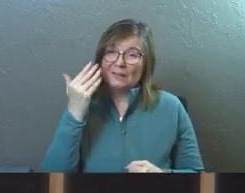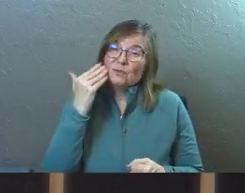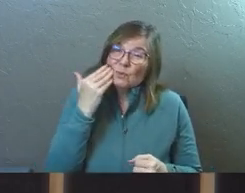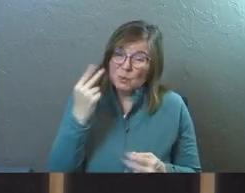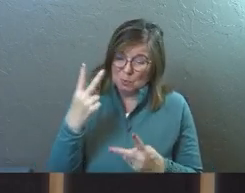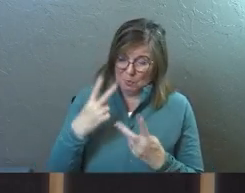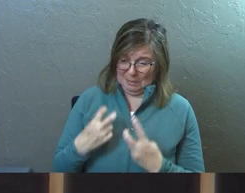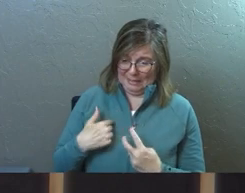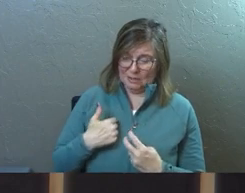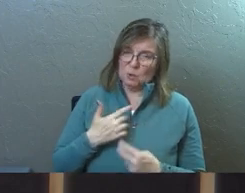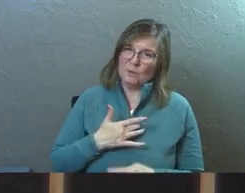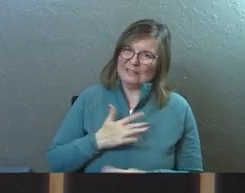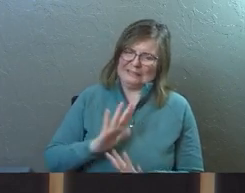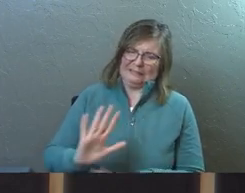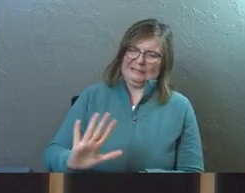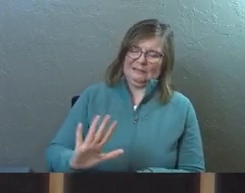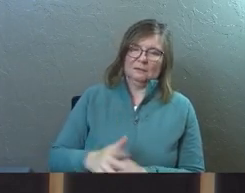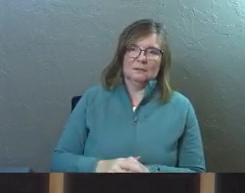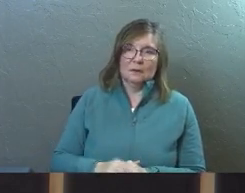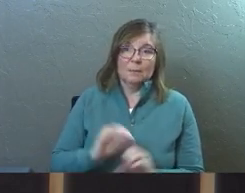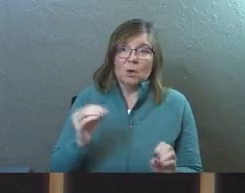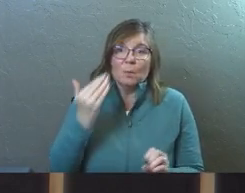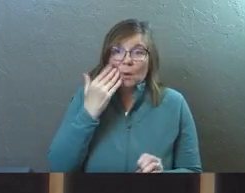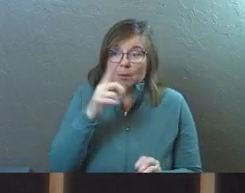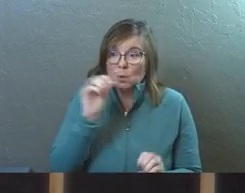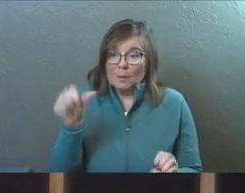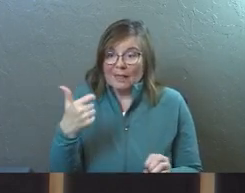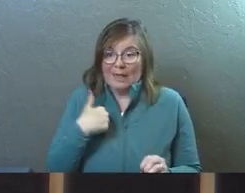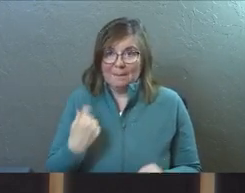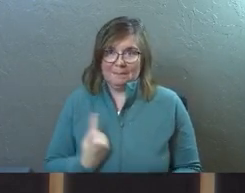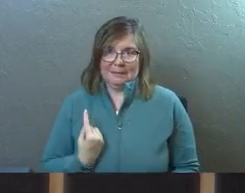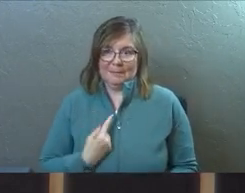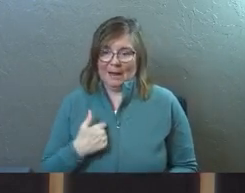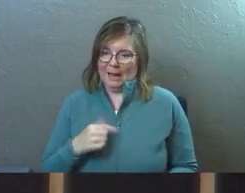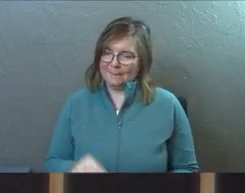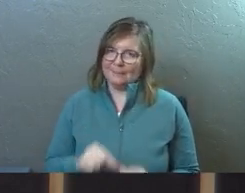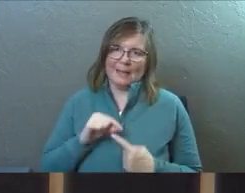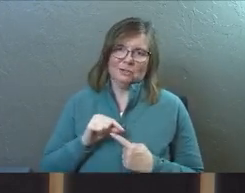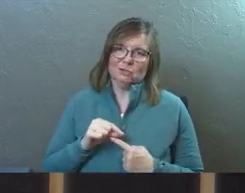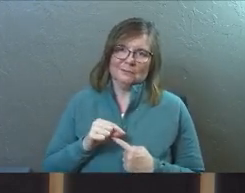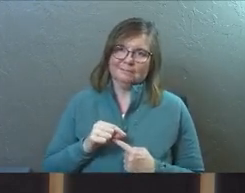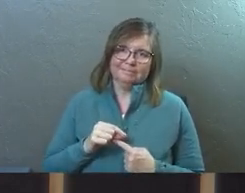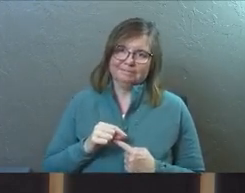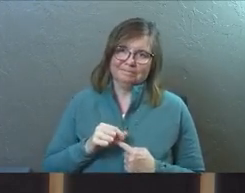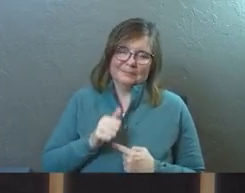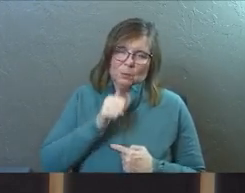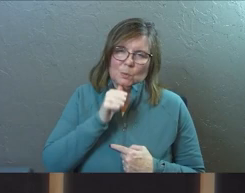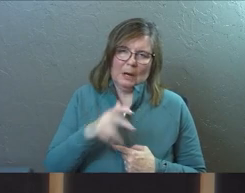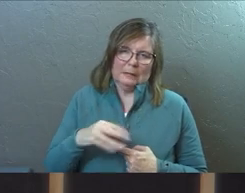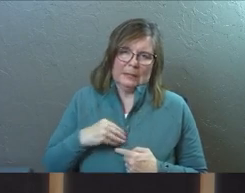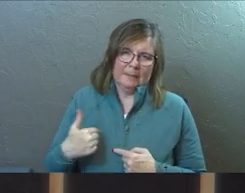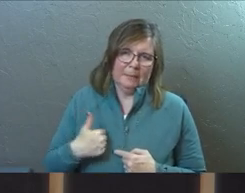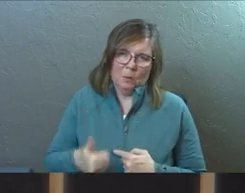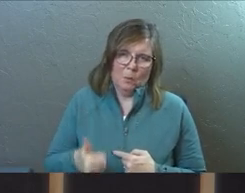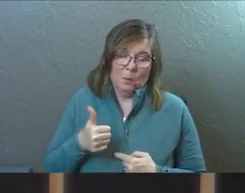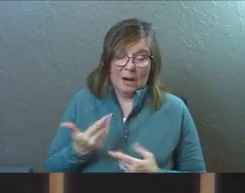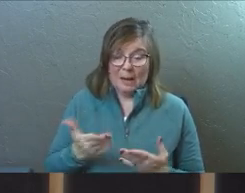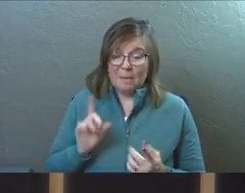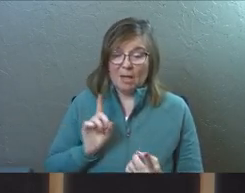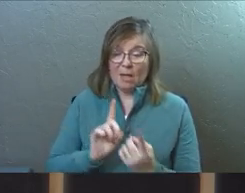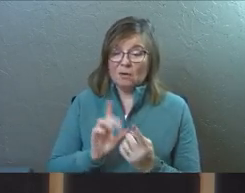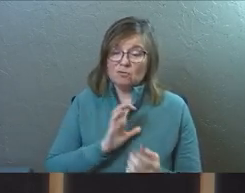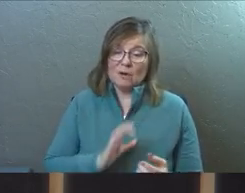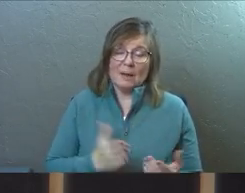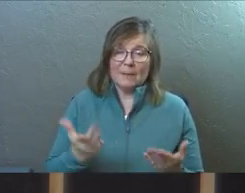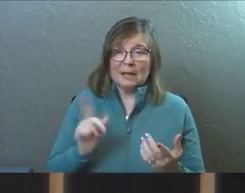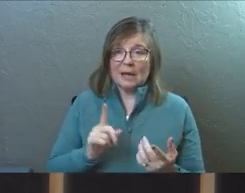different. And nobody knows because nobody else was there. But I'm a special case. And I might come as a Christian.